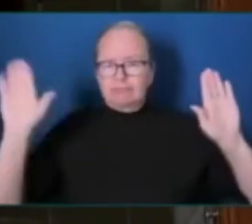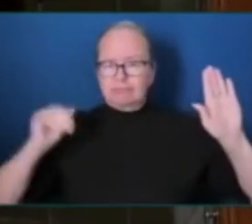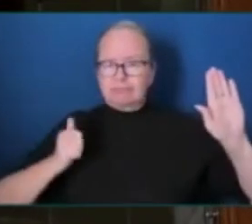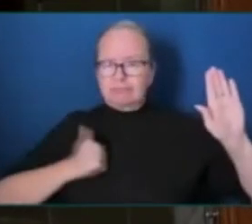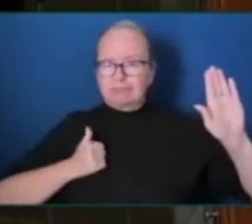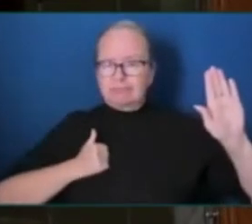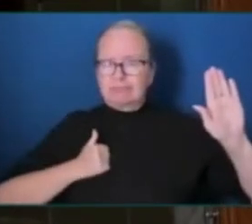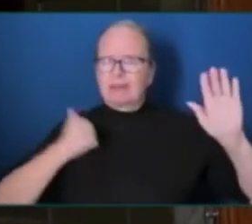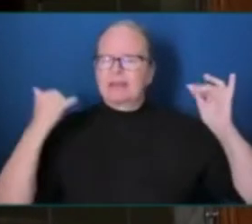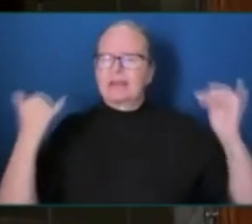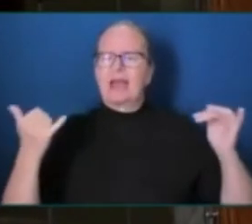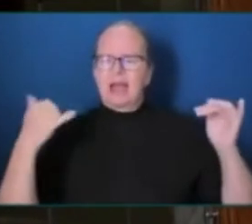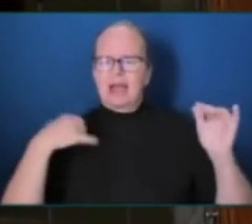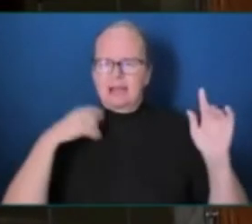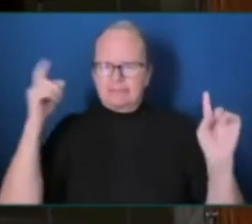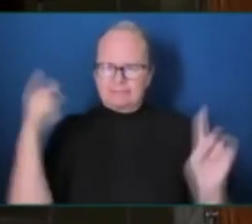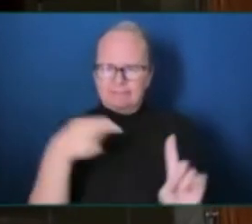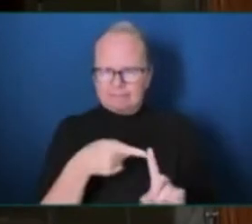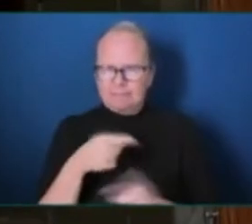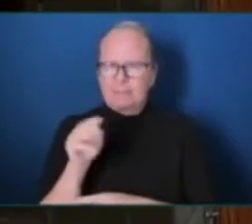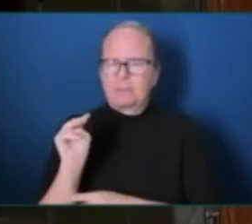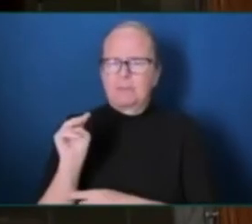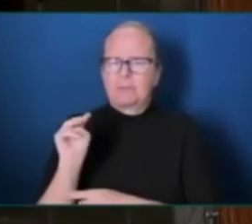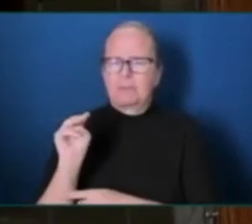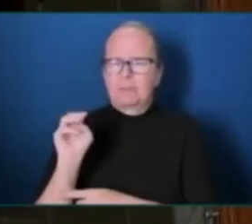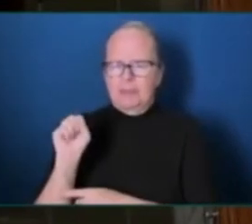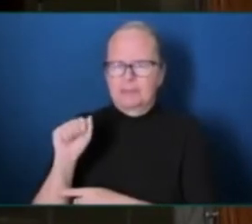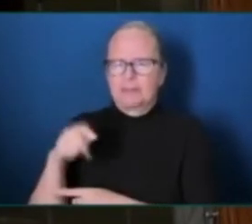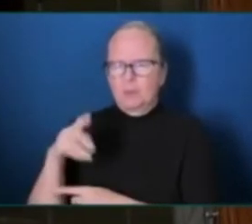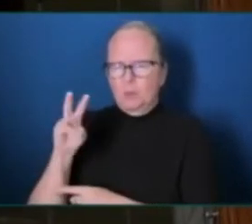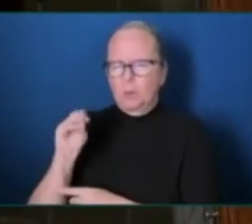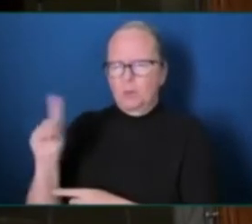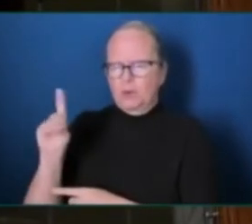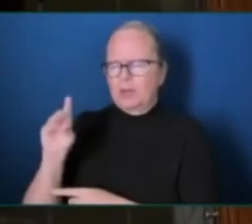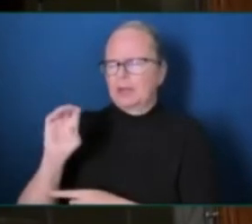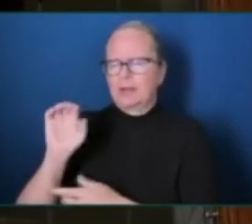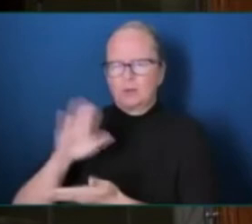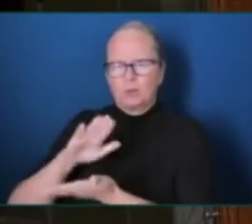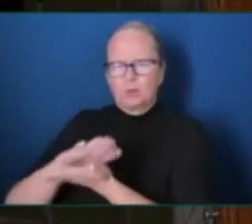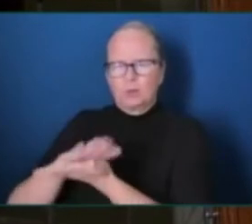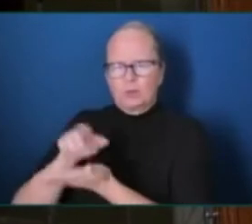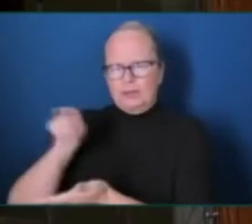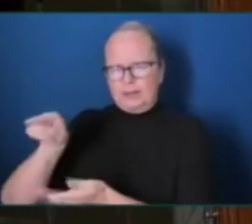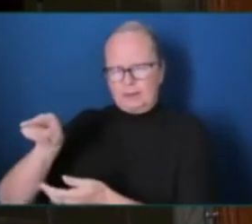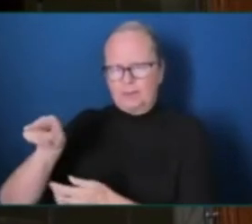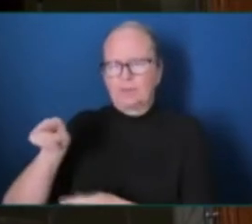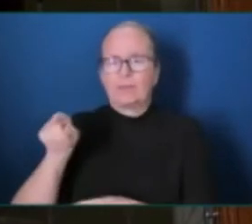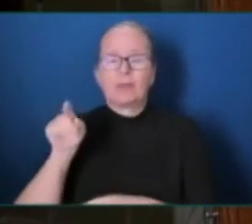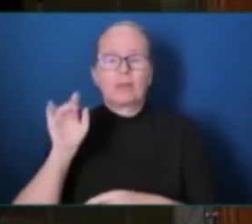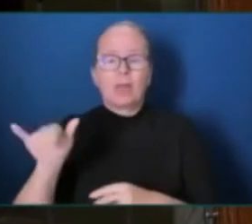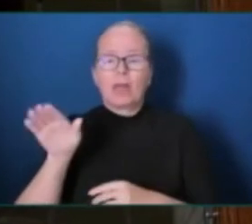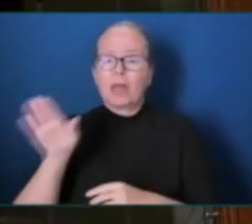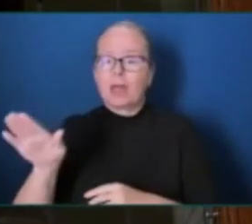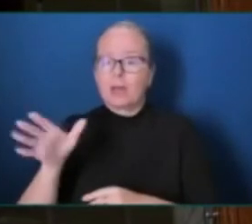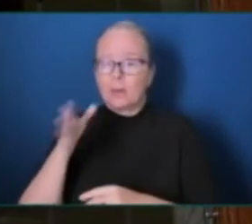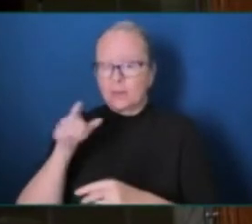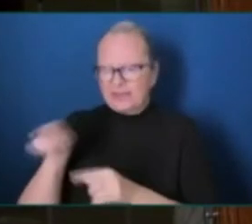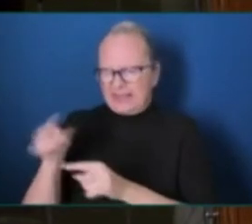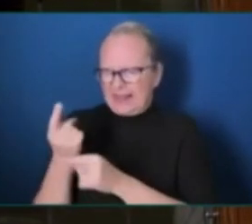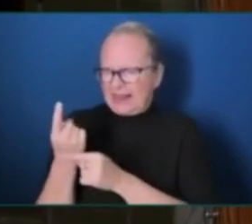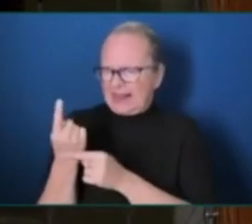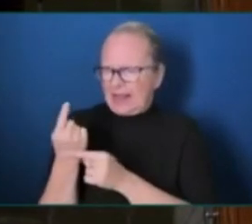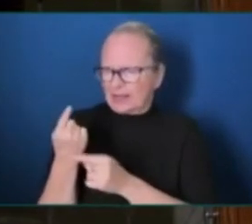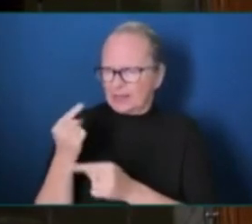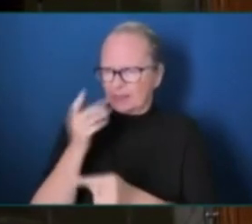Janine Close, who last year motivated her students to raise $8,000 for the Terry Fox Foundation